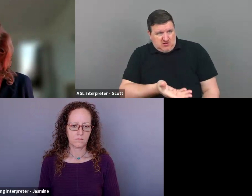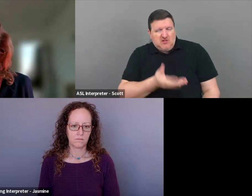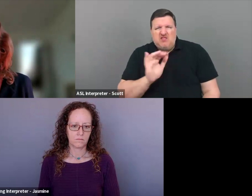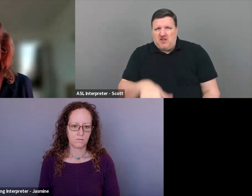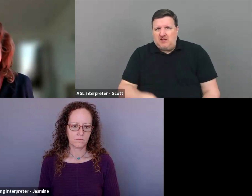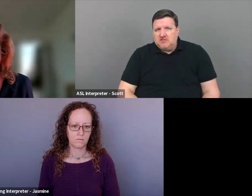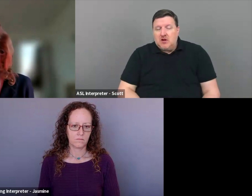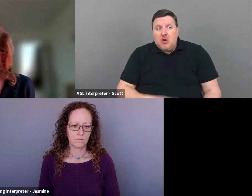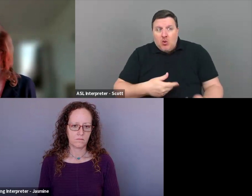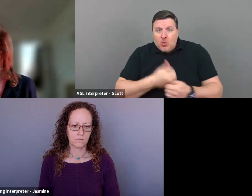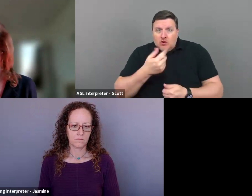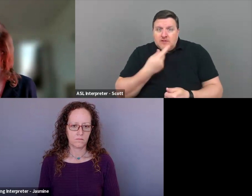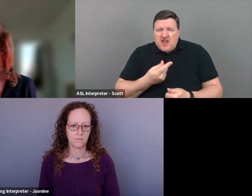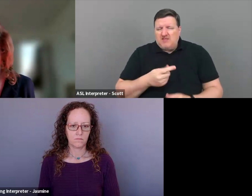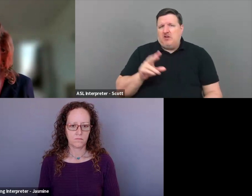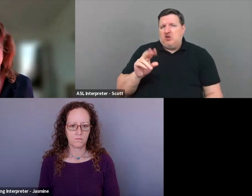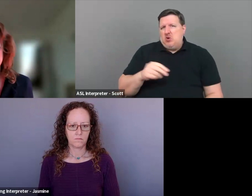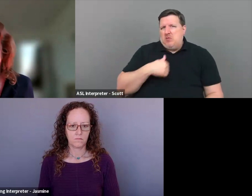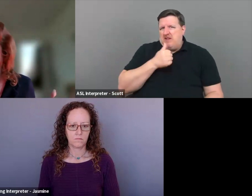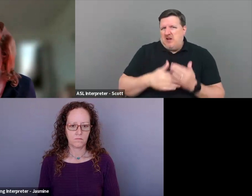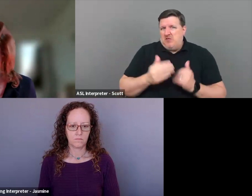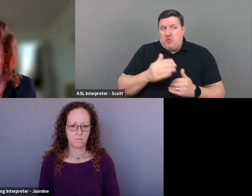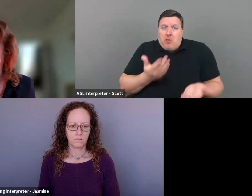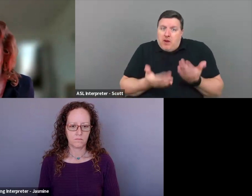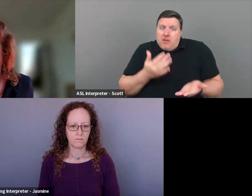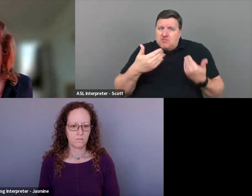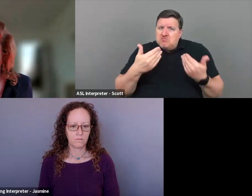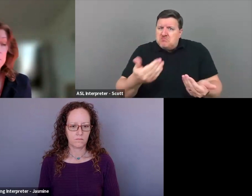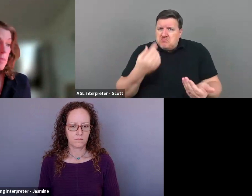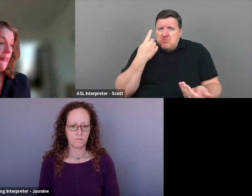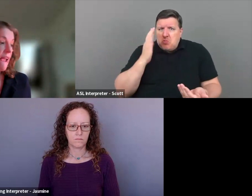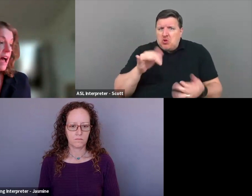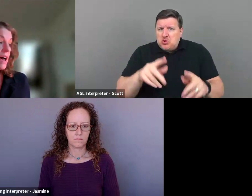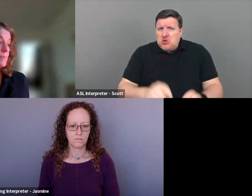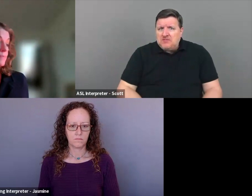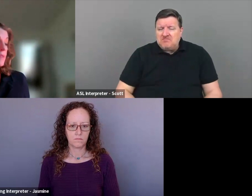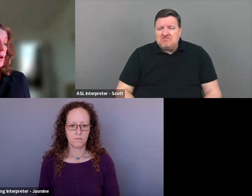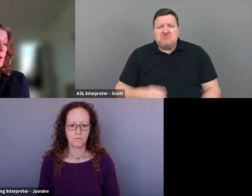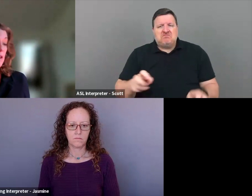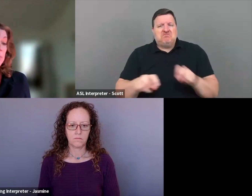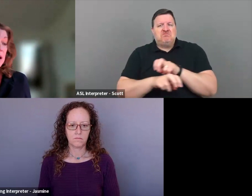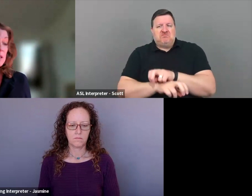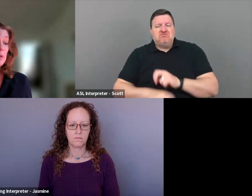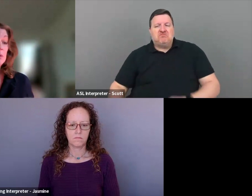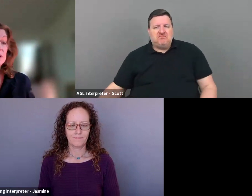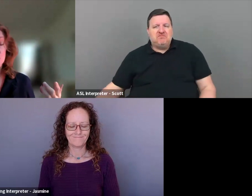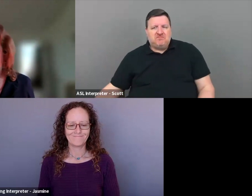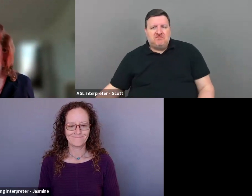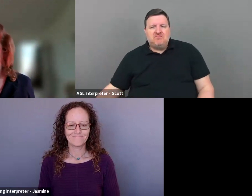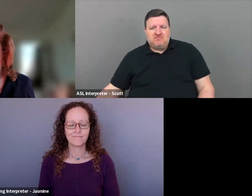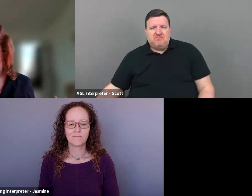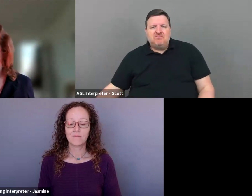Worst thing they could say is I don't feel comfortable doing that, but they may say, absolutely. Um, whenever possible,